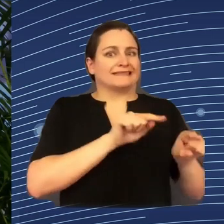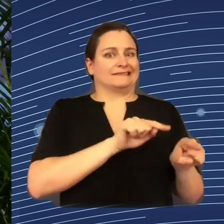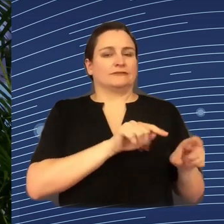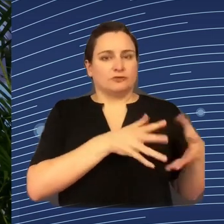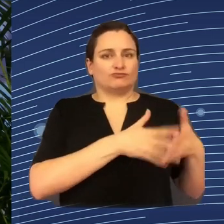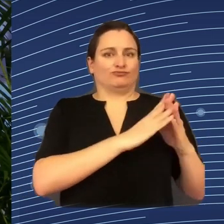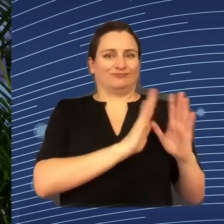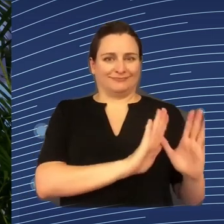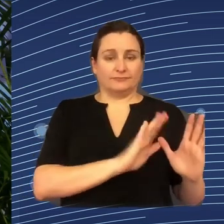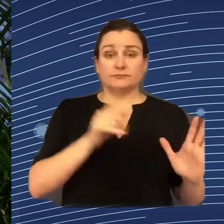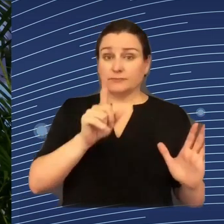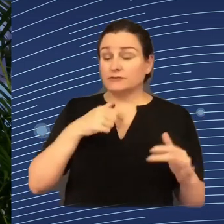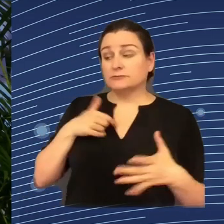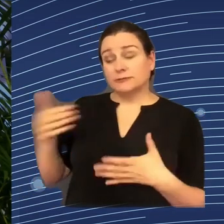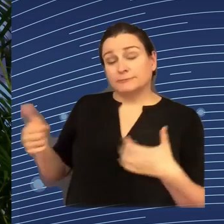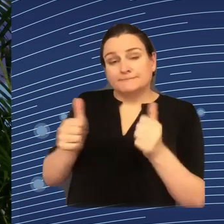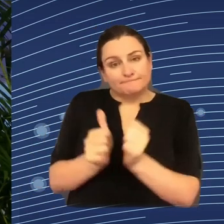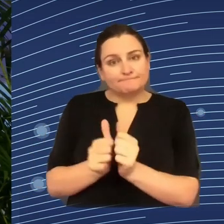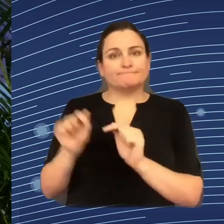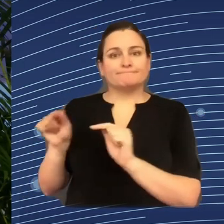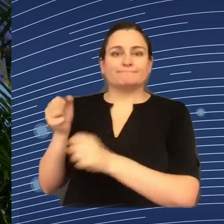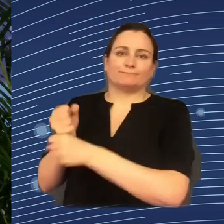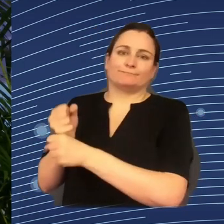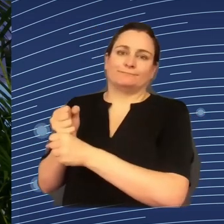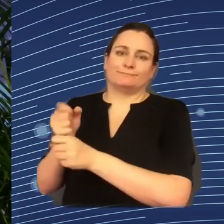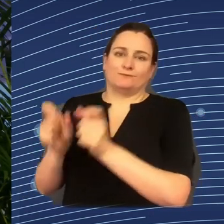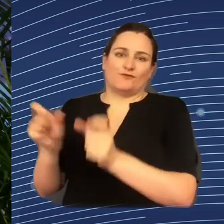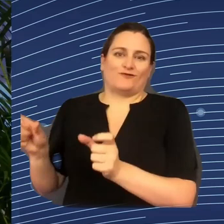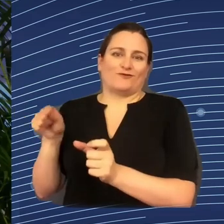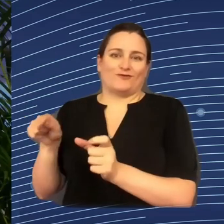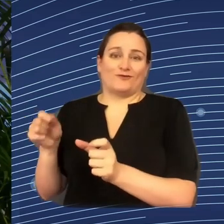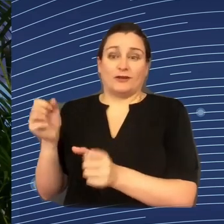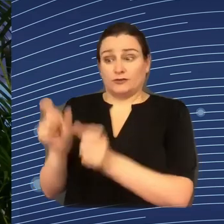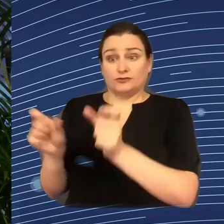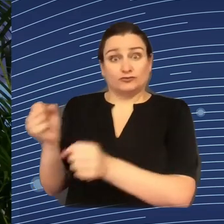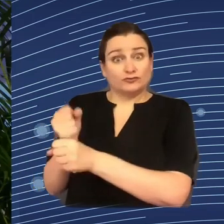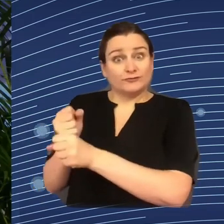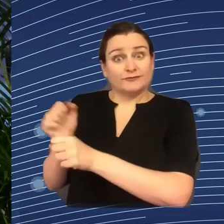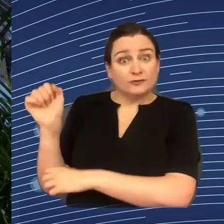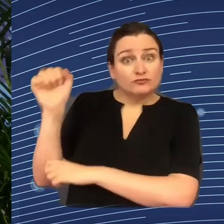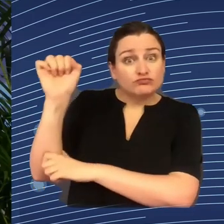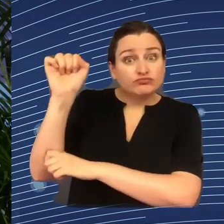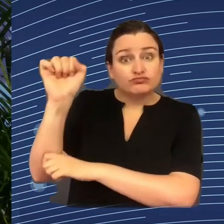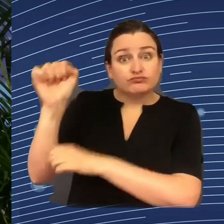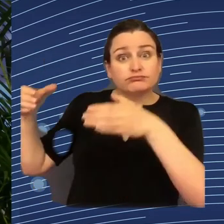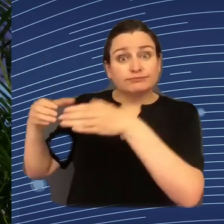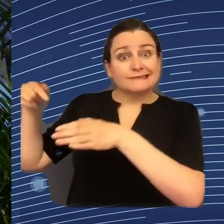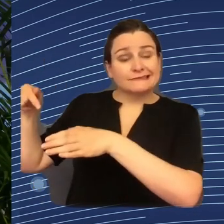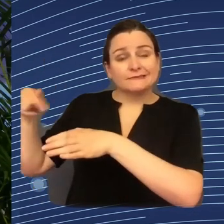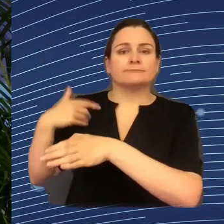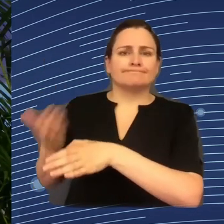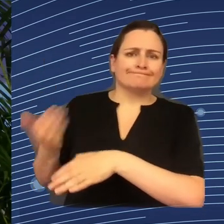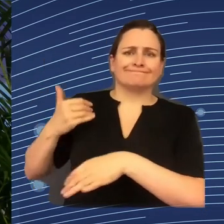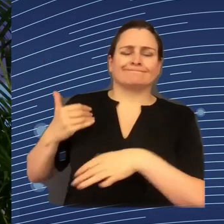unions, in discussions with the employers, is to be able to have a say and to have a critical thinking